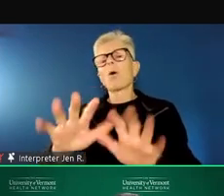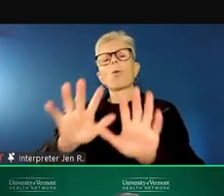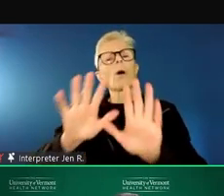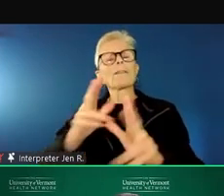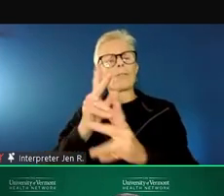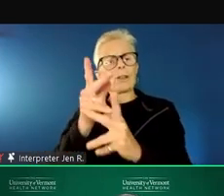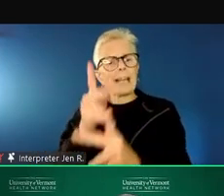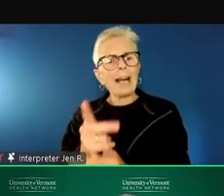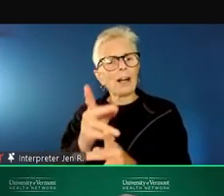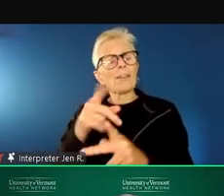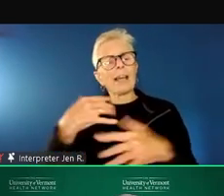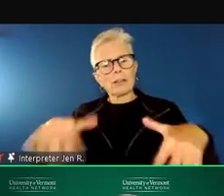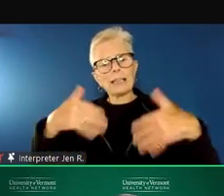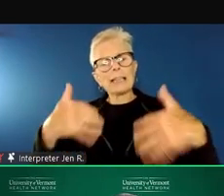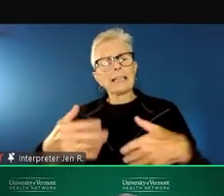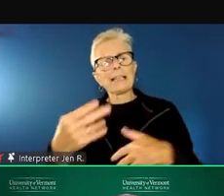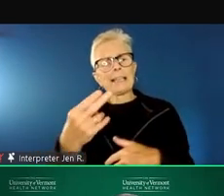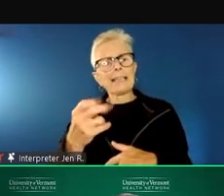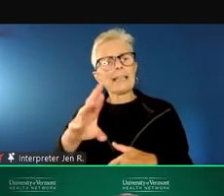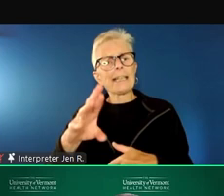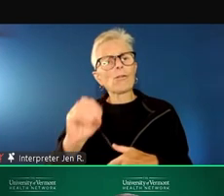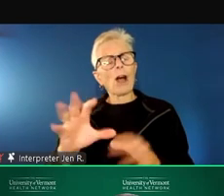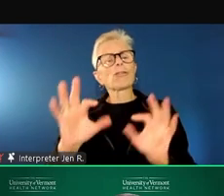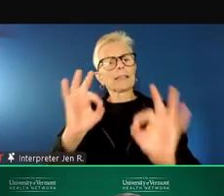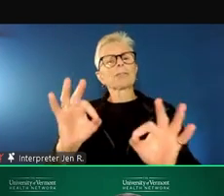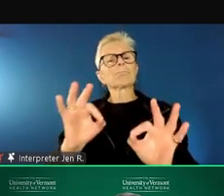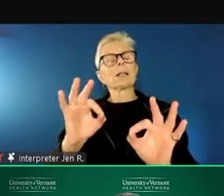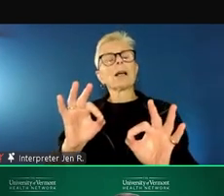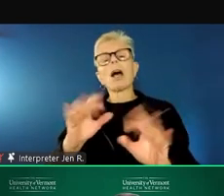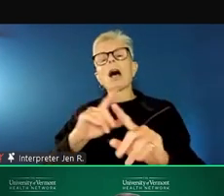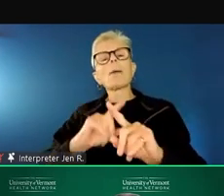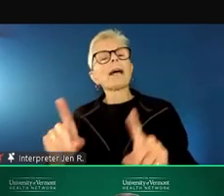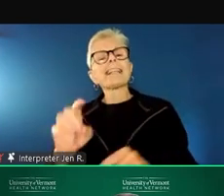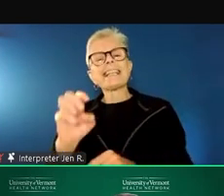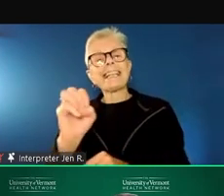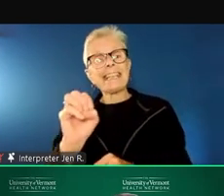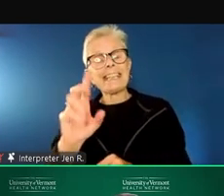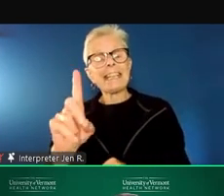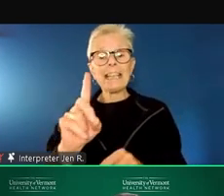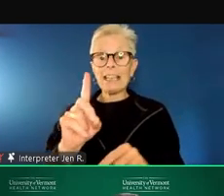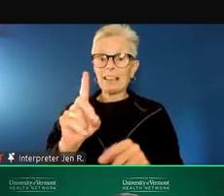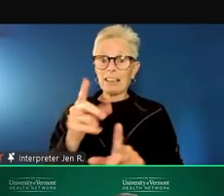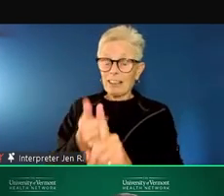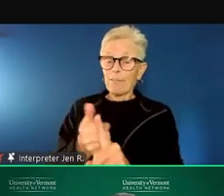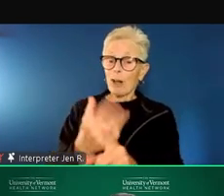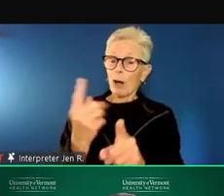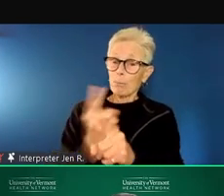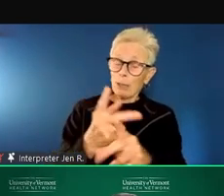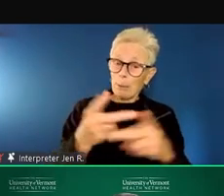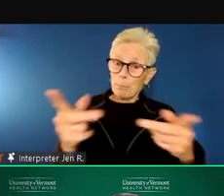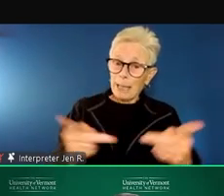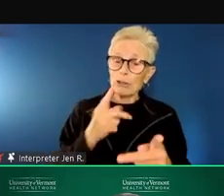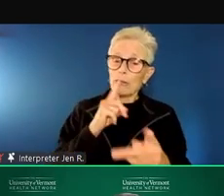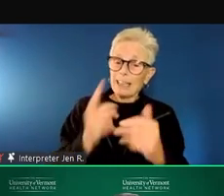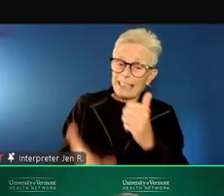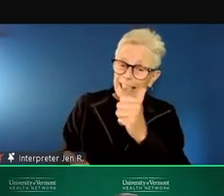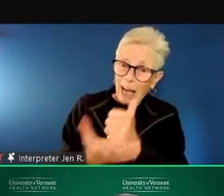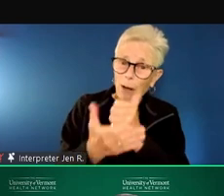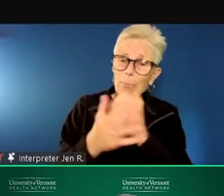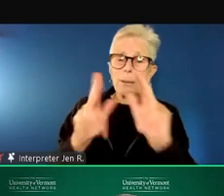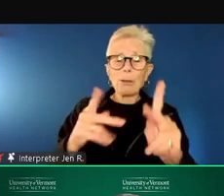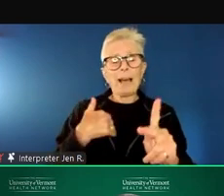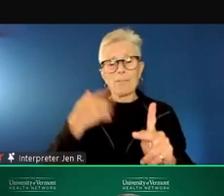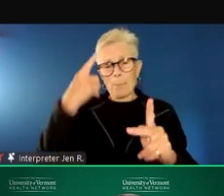that they provide. However, the emergency department as a therapeutic setting for people experiencing mental health needs